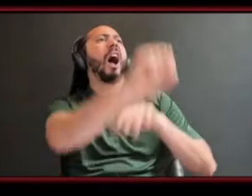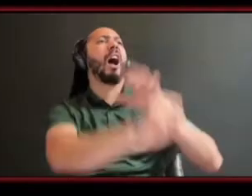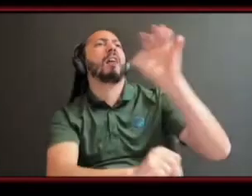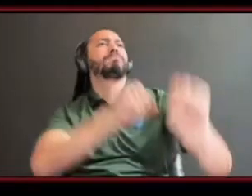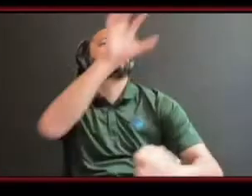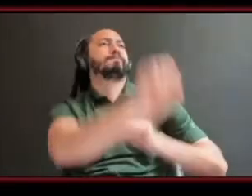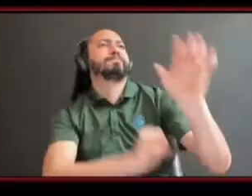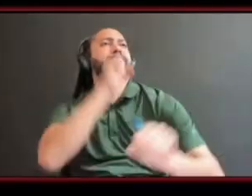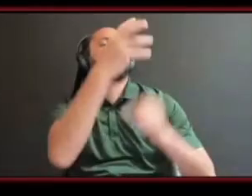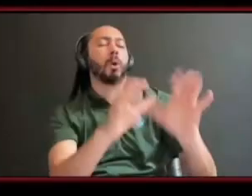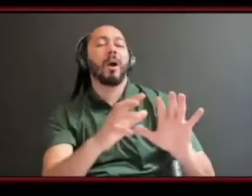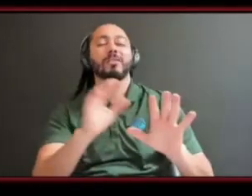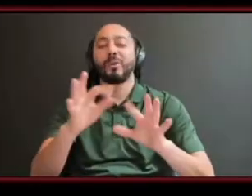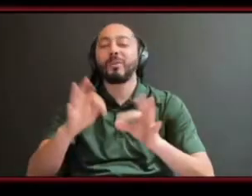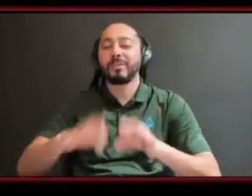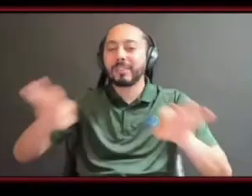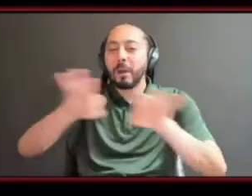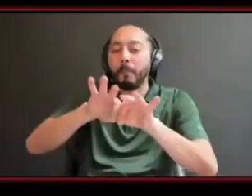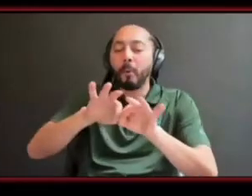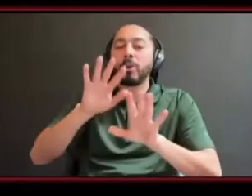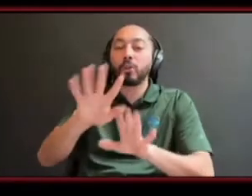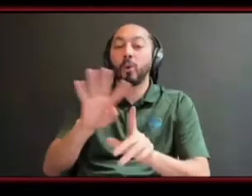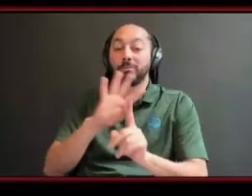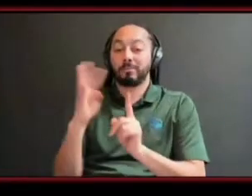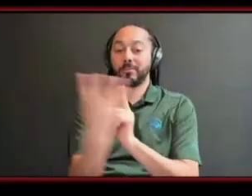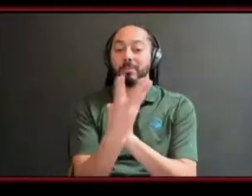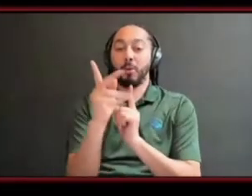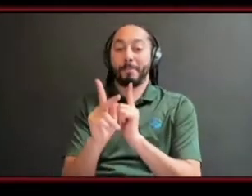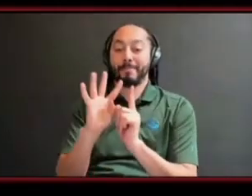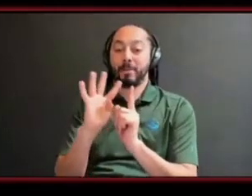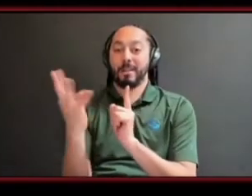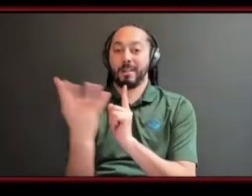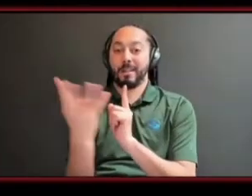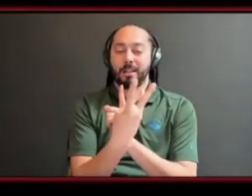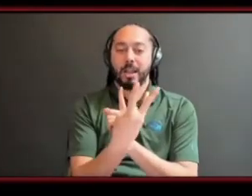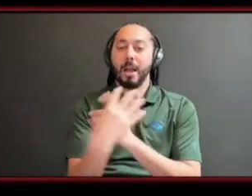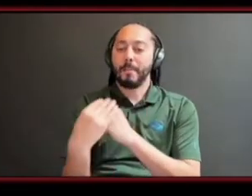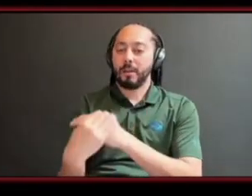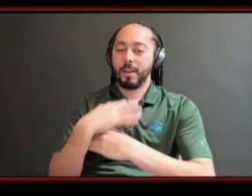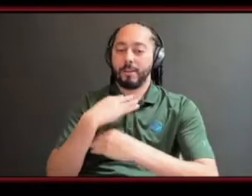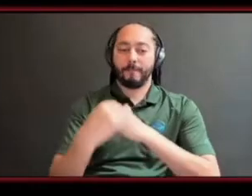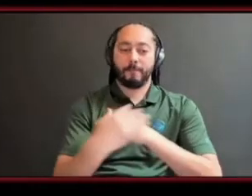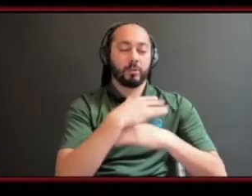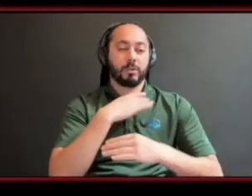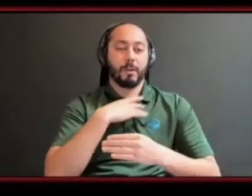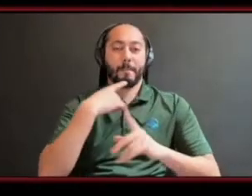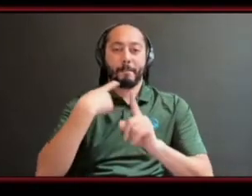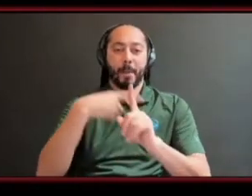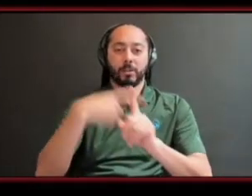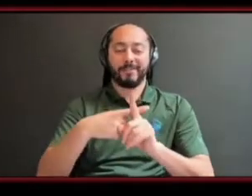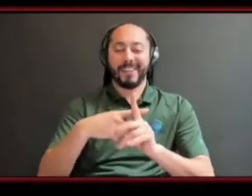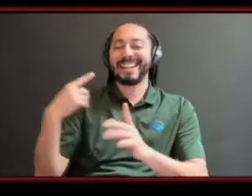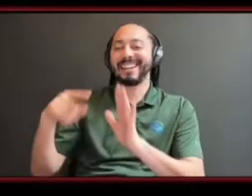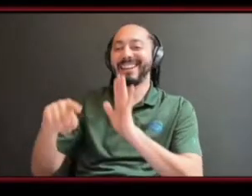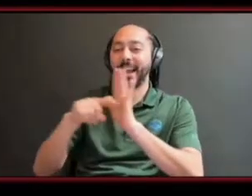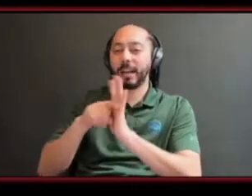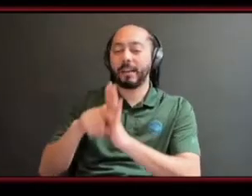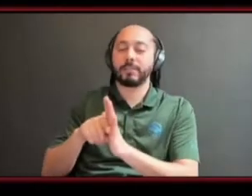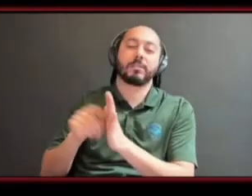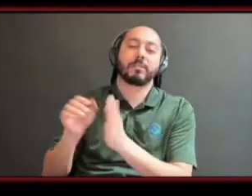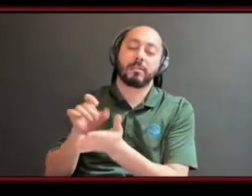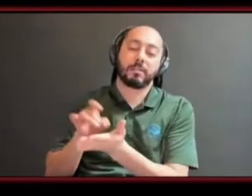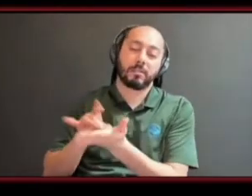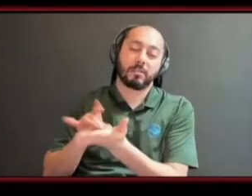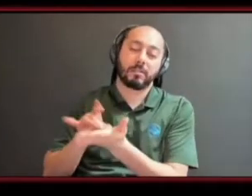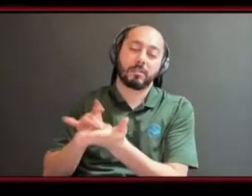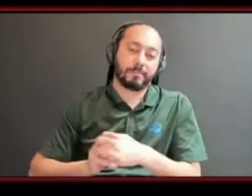of people have to be really be you know uh influenced to you in a positive way that's going to let you succeed so thank you for that answer so